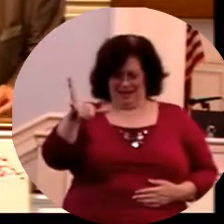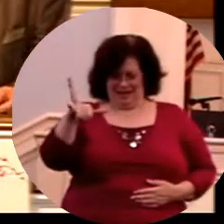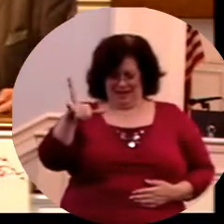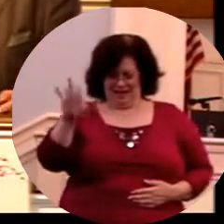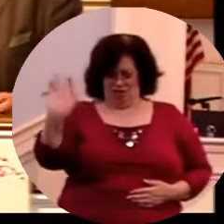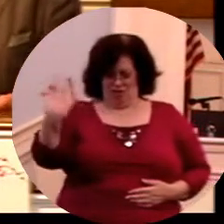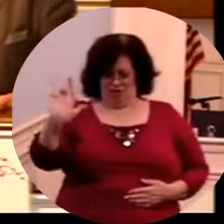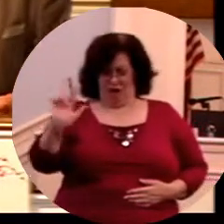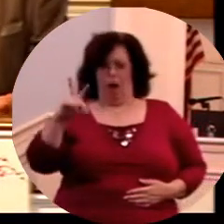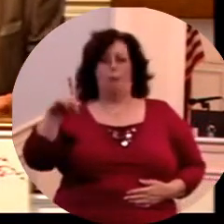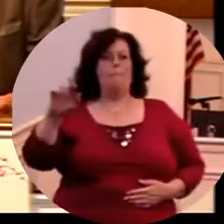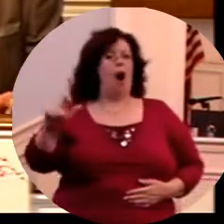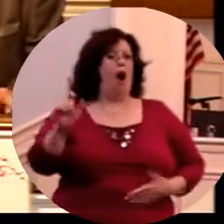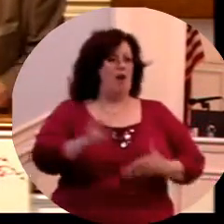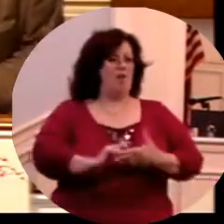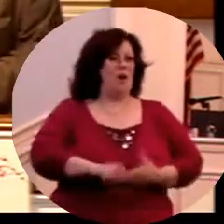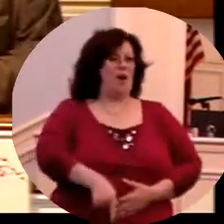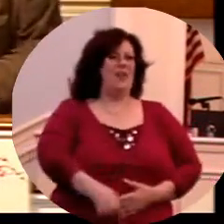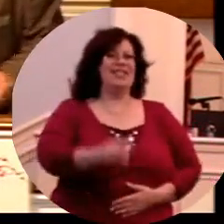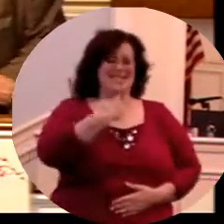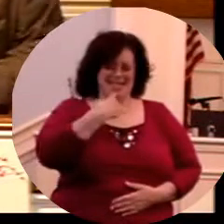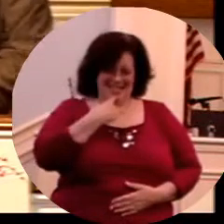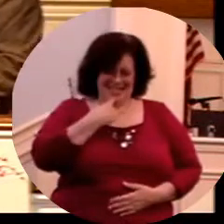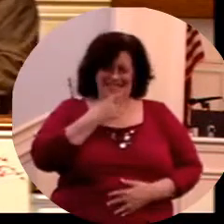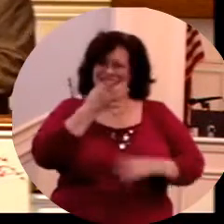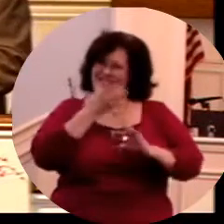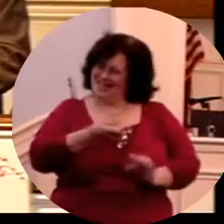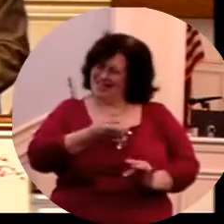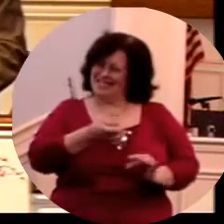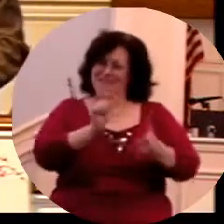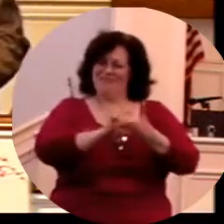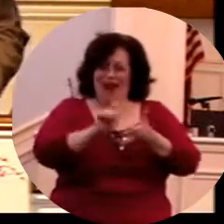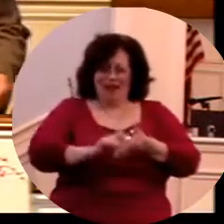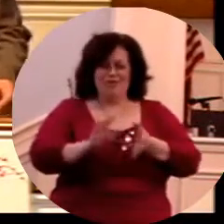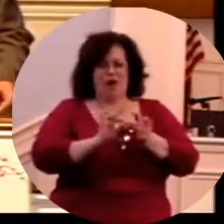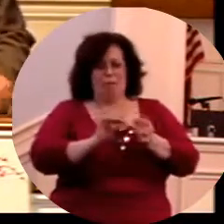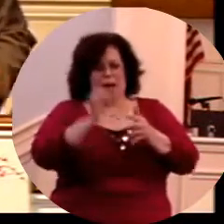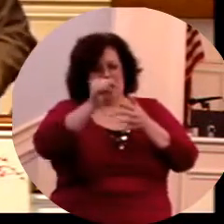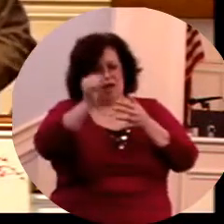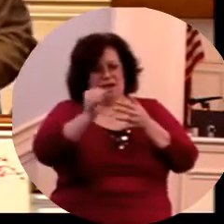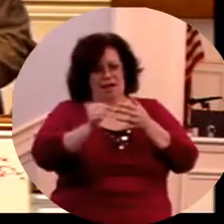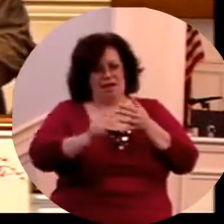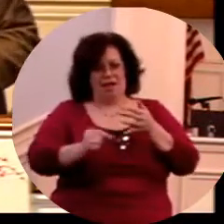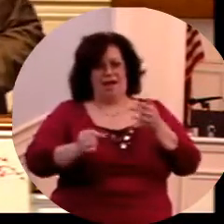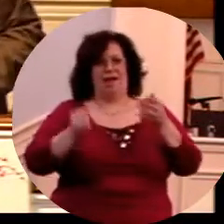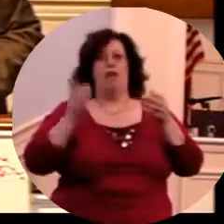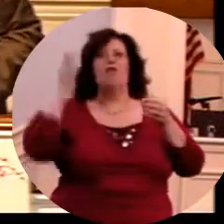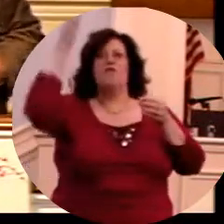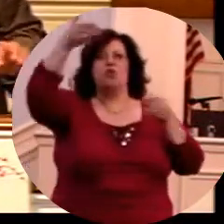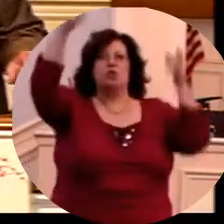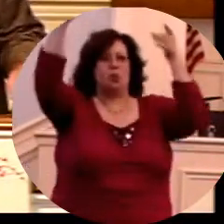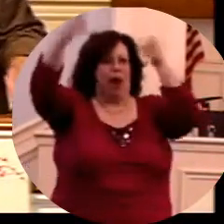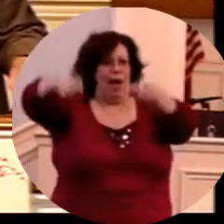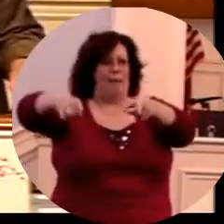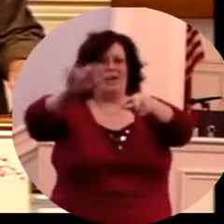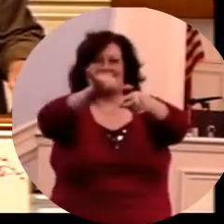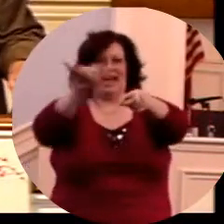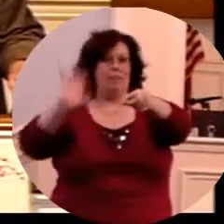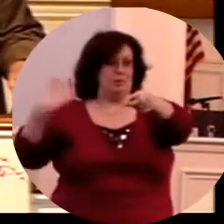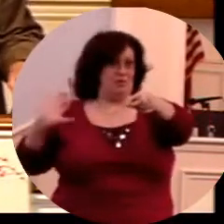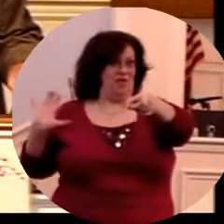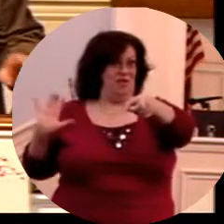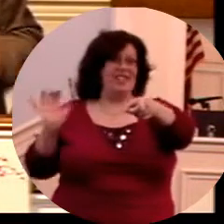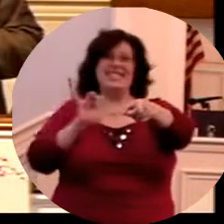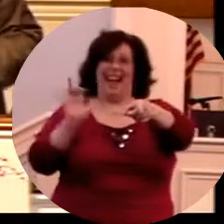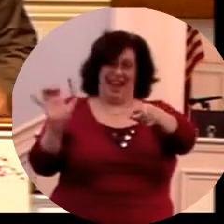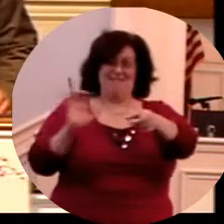Paul says here that's interesting to me when he's writing about all of these things that are going to happen in the last